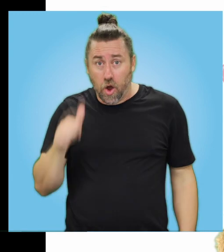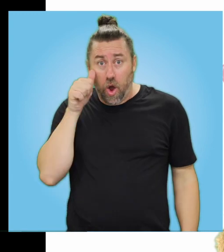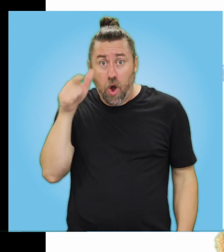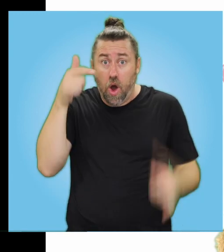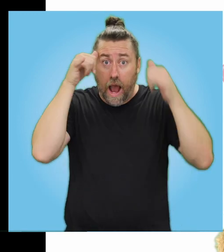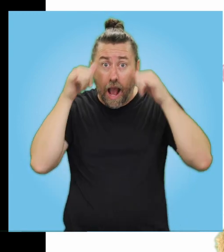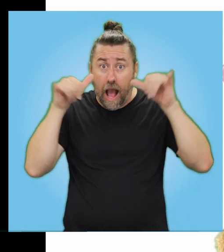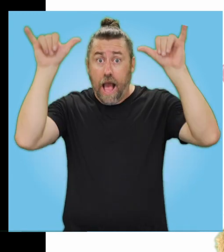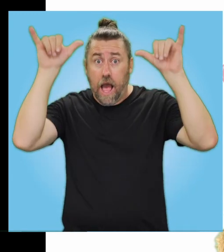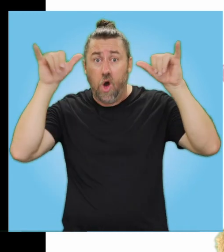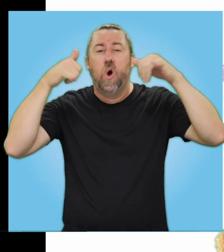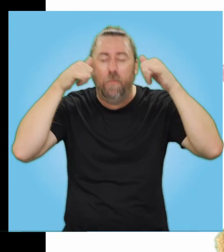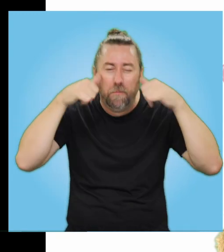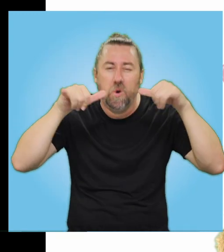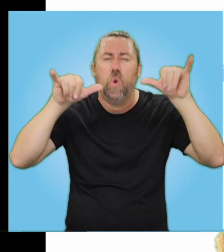say?